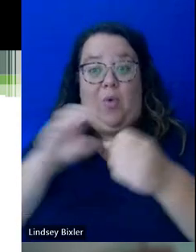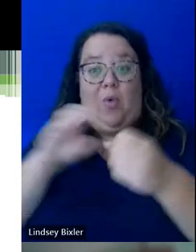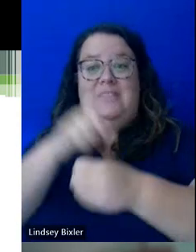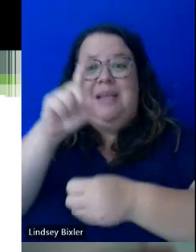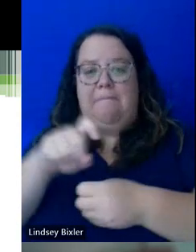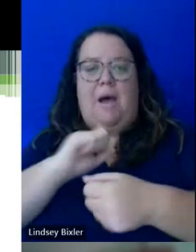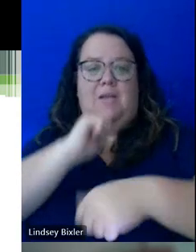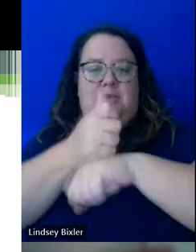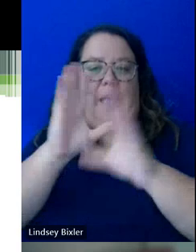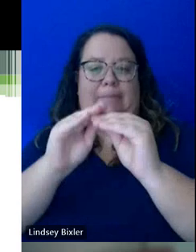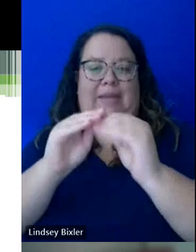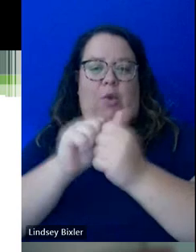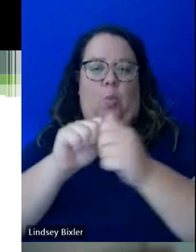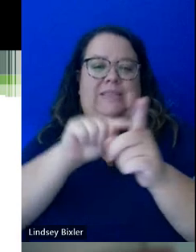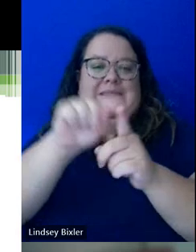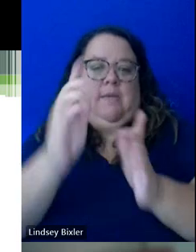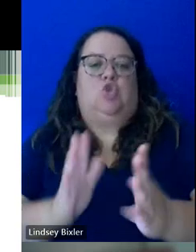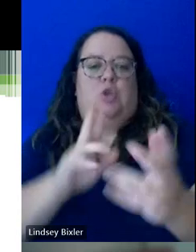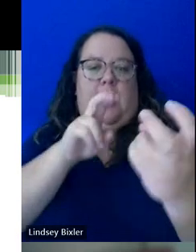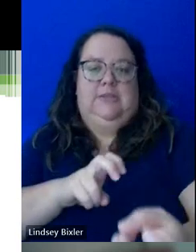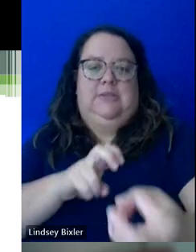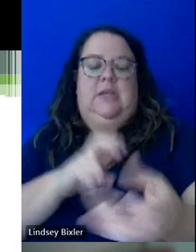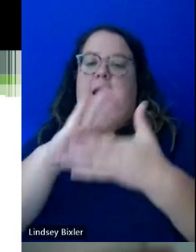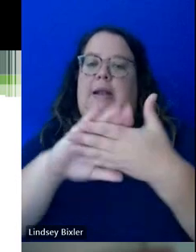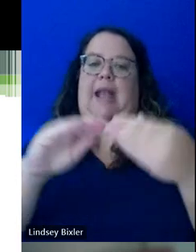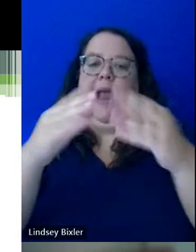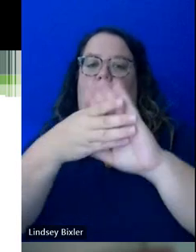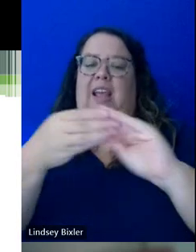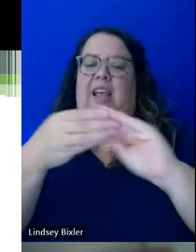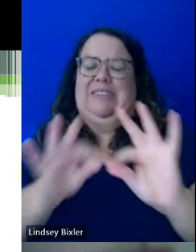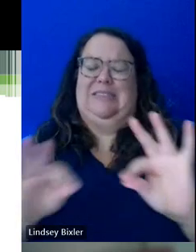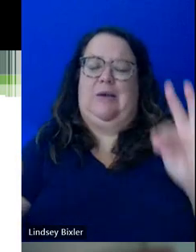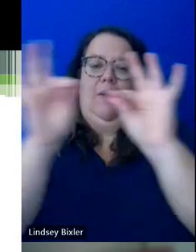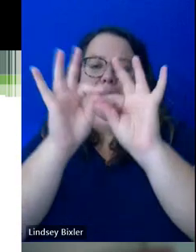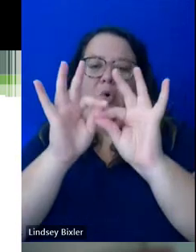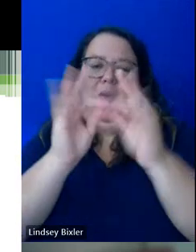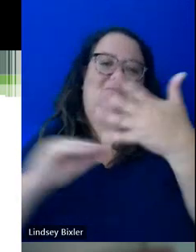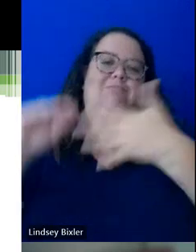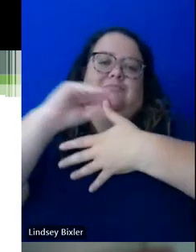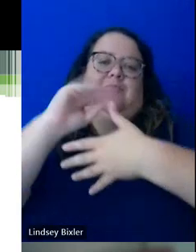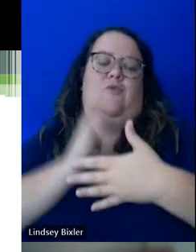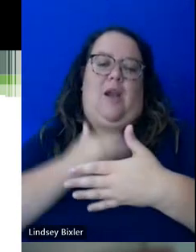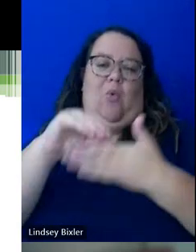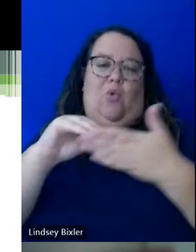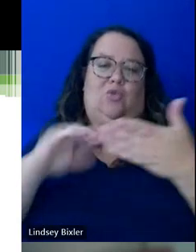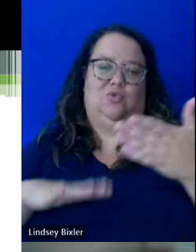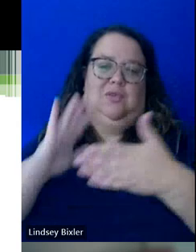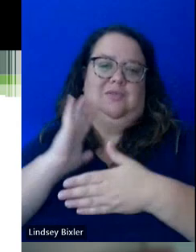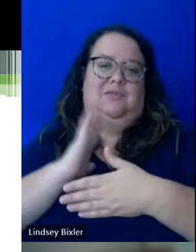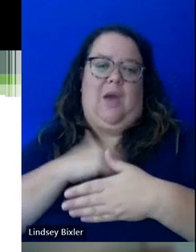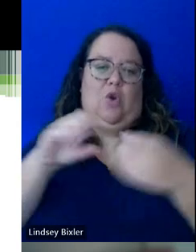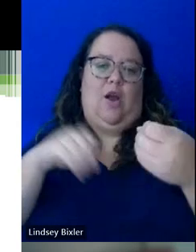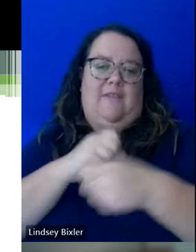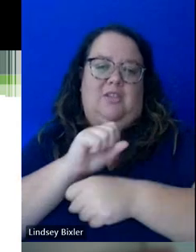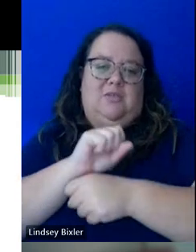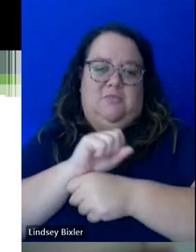in our office. A narrative is the most important element for any student that's going to get started with our office, even more